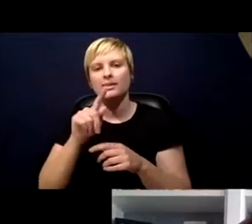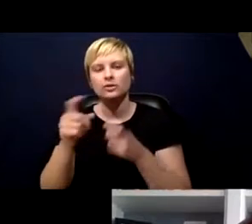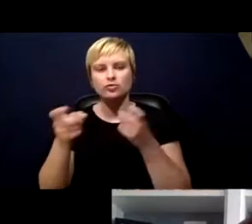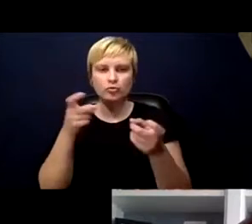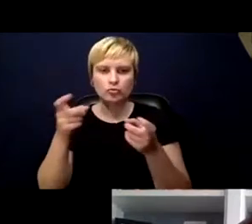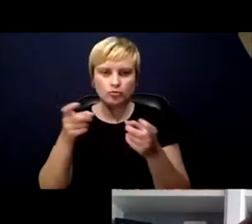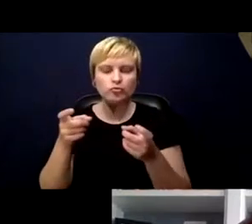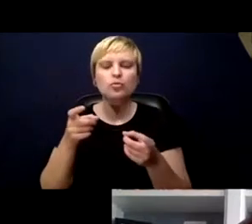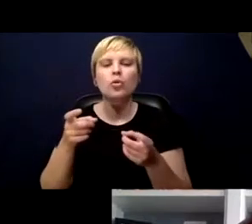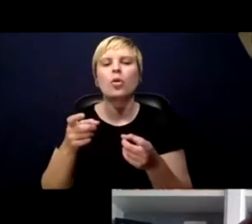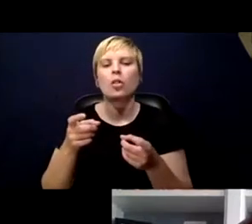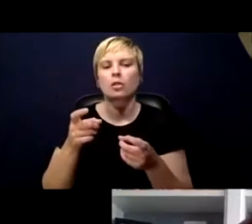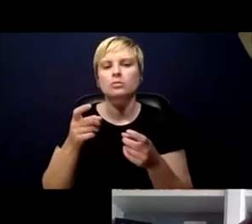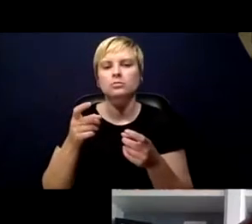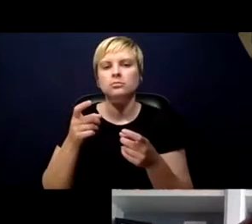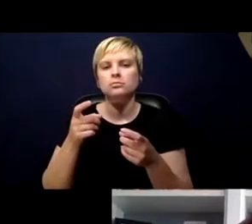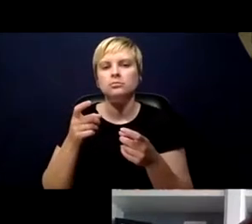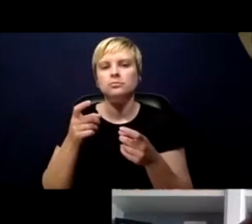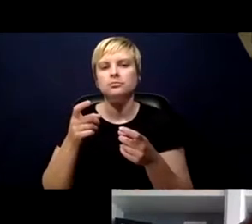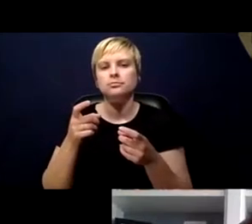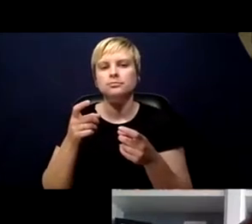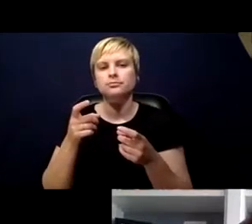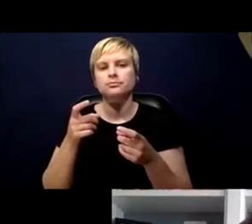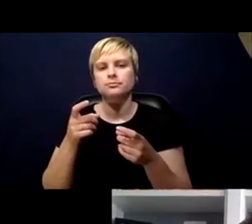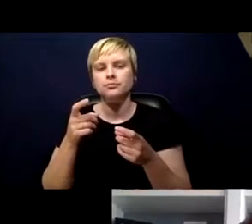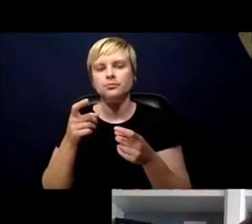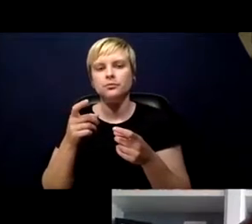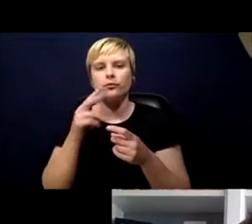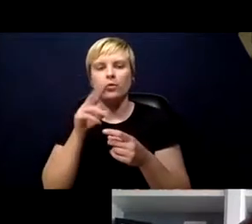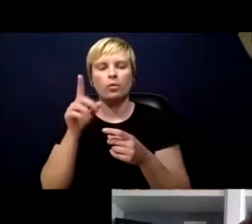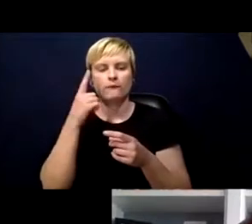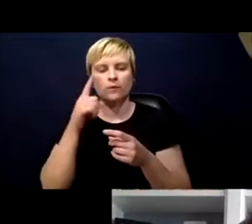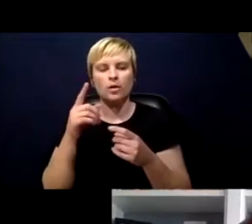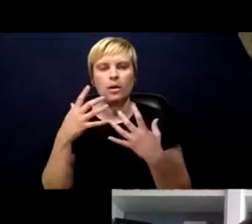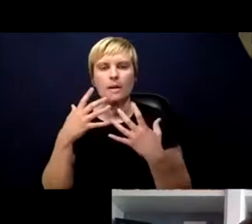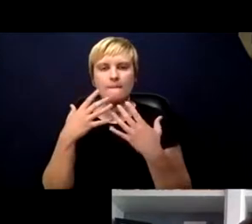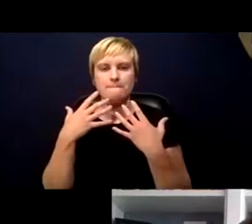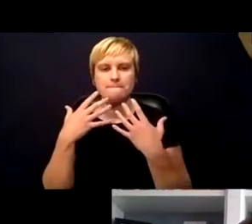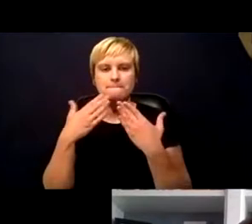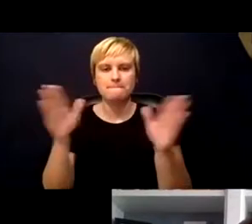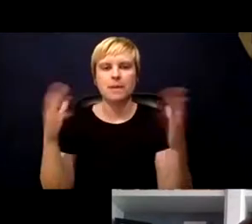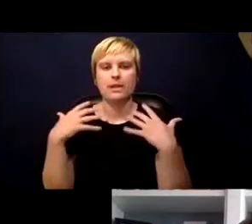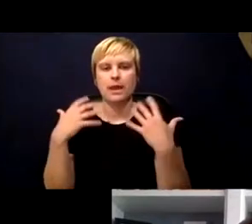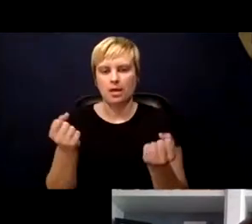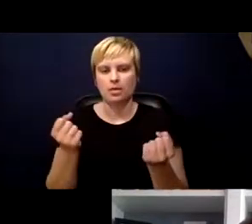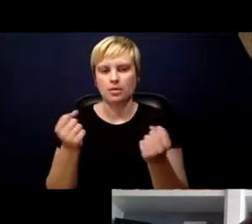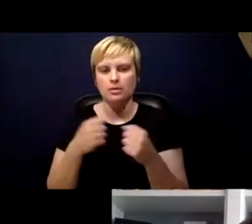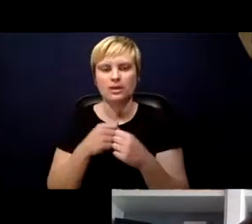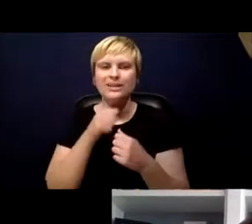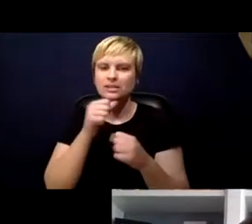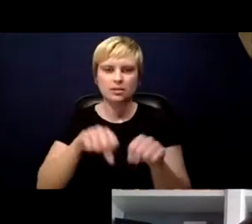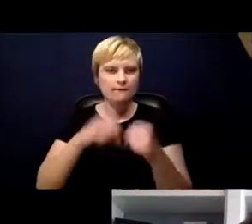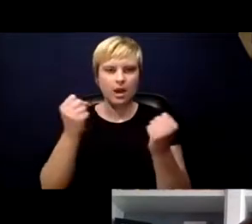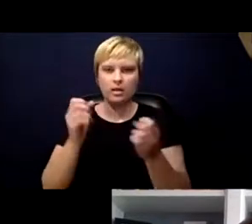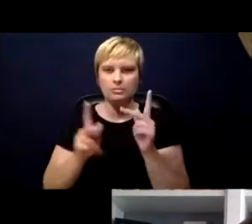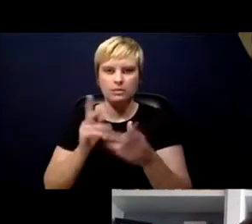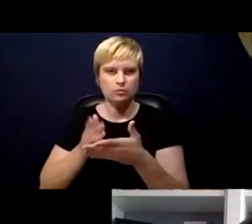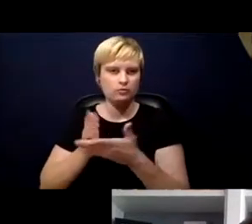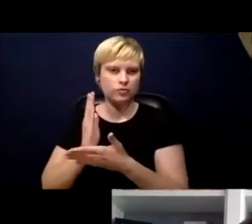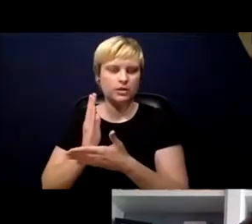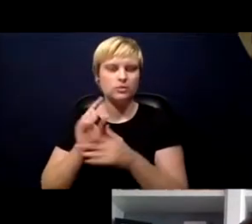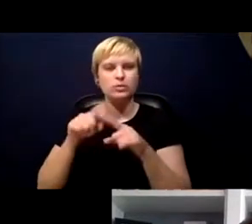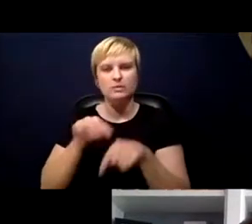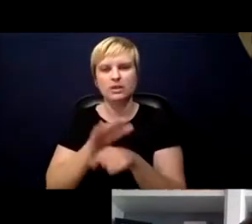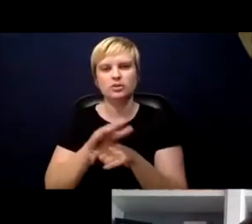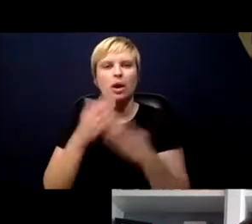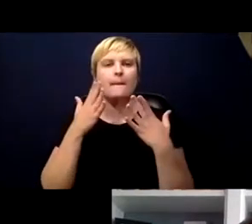data for public health research and other that. Though with people's consent, it does not violate their rights. So it depends on the public health department